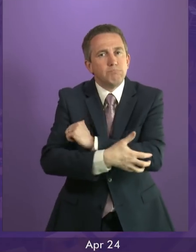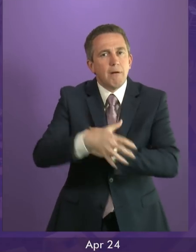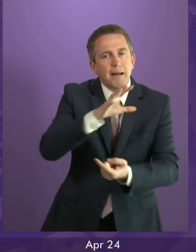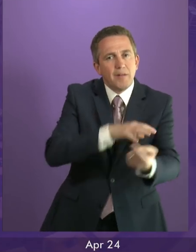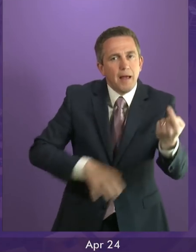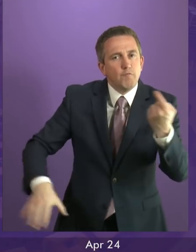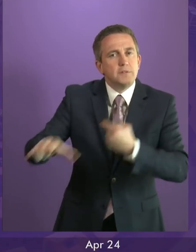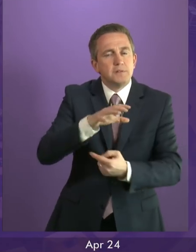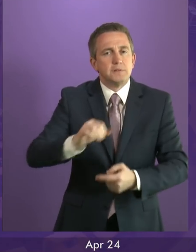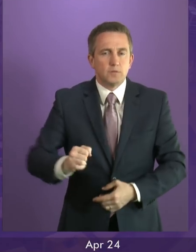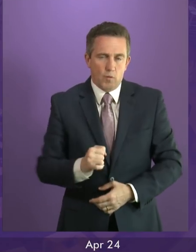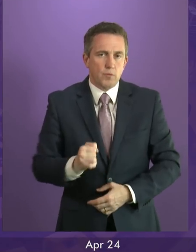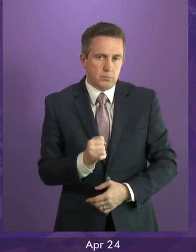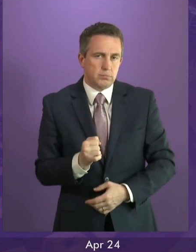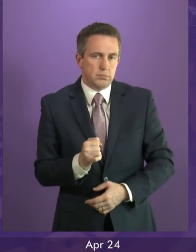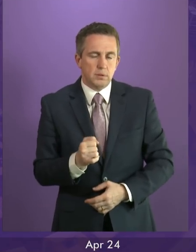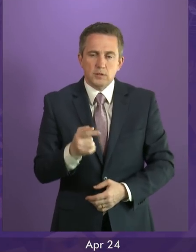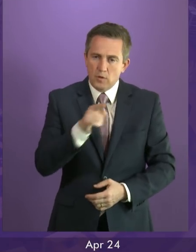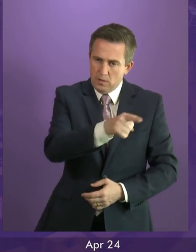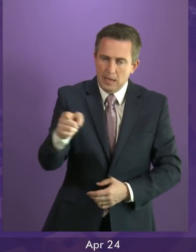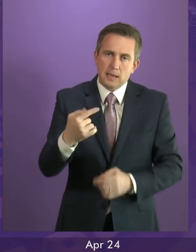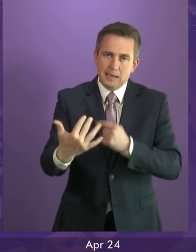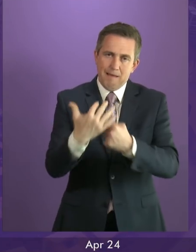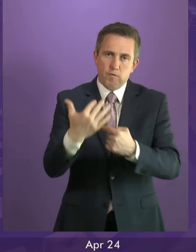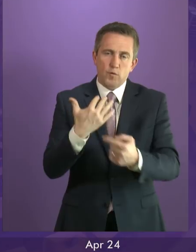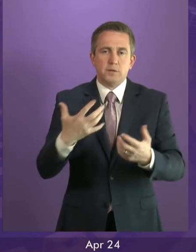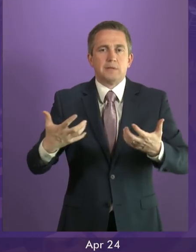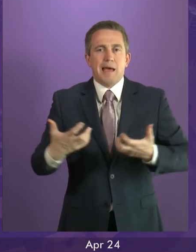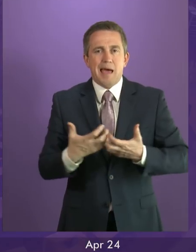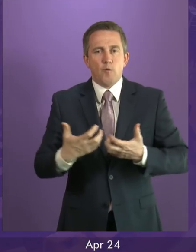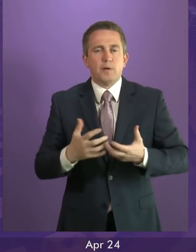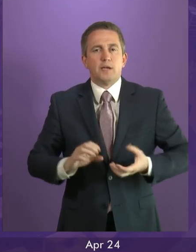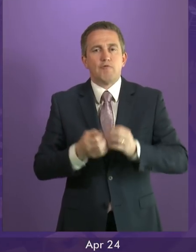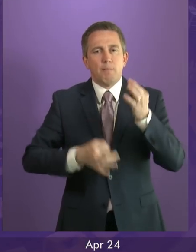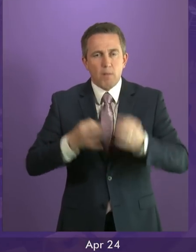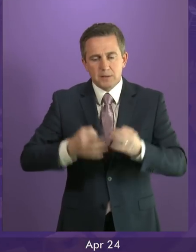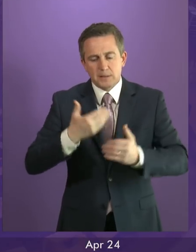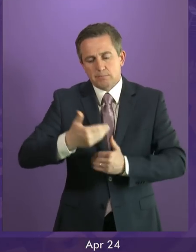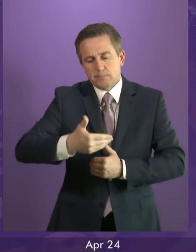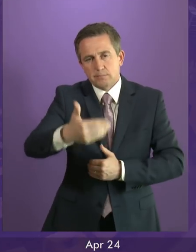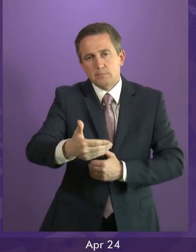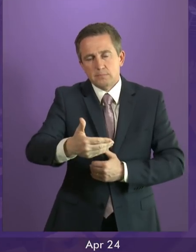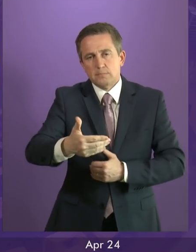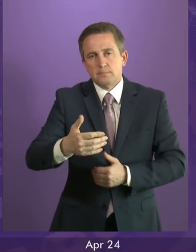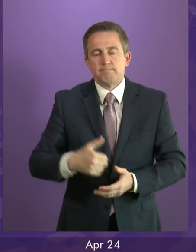in the democratic process and how they can influence the democratic process. it's one of the reasons I look forward to discussing with parties how we take that forward.